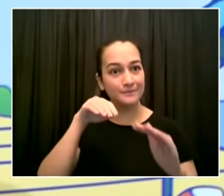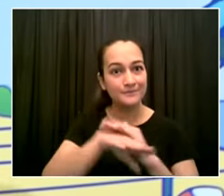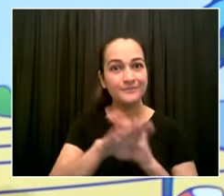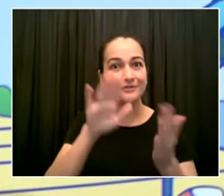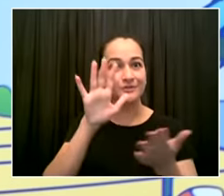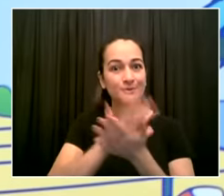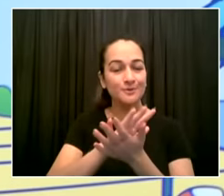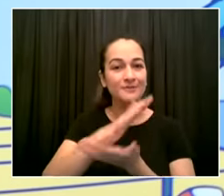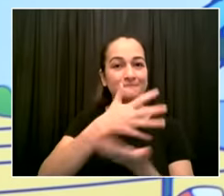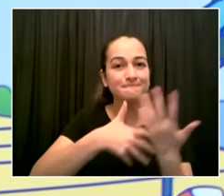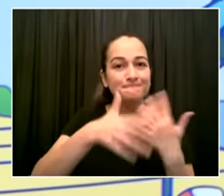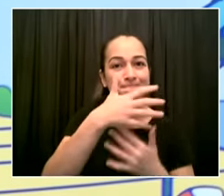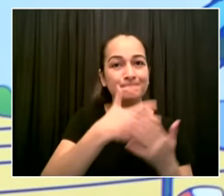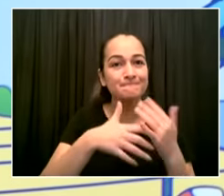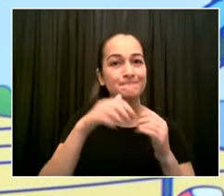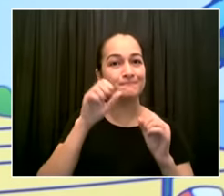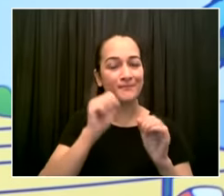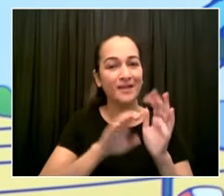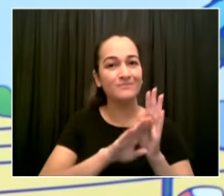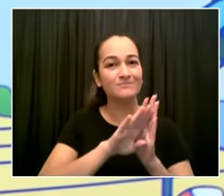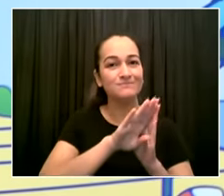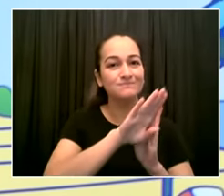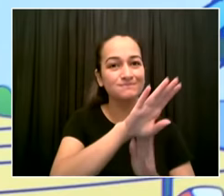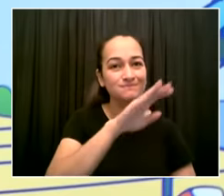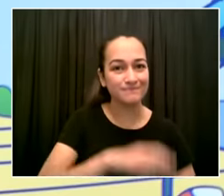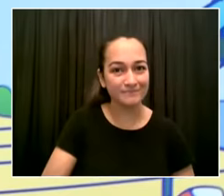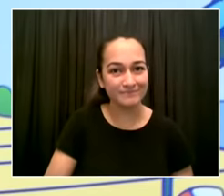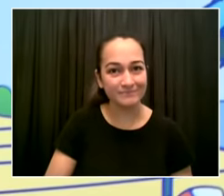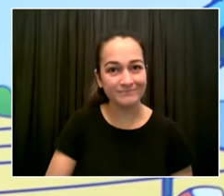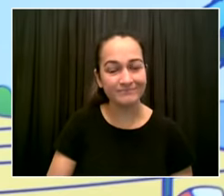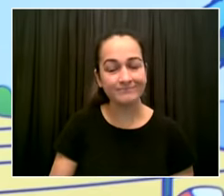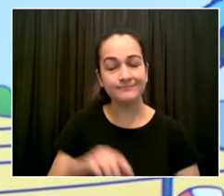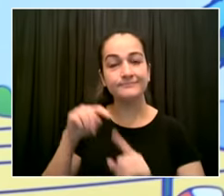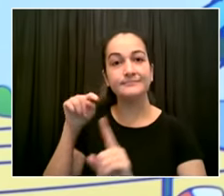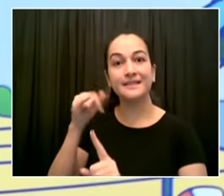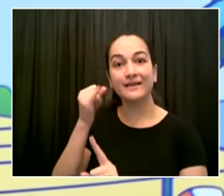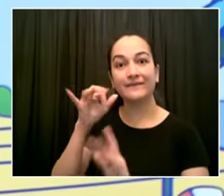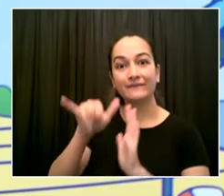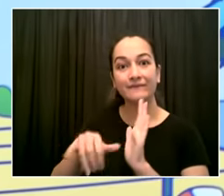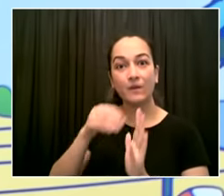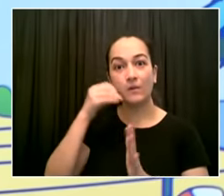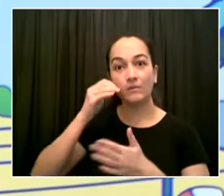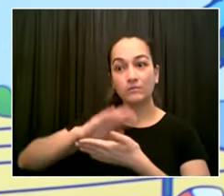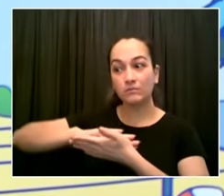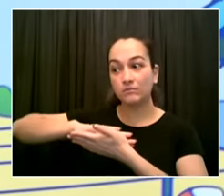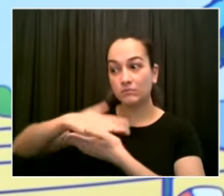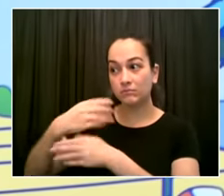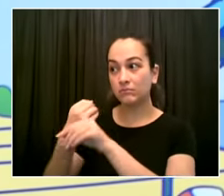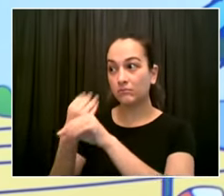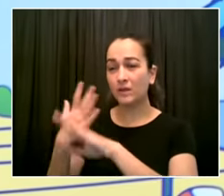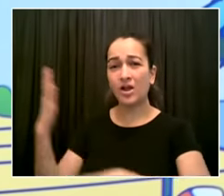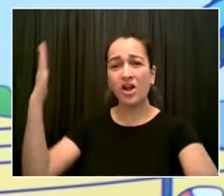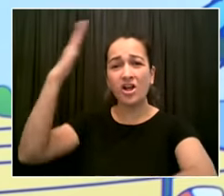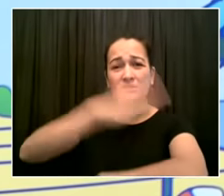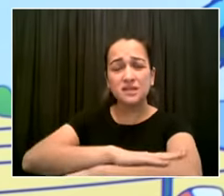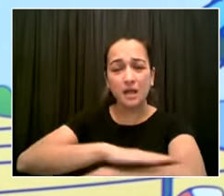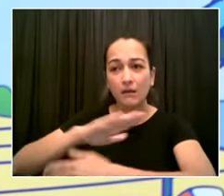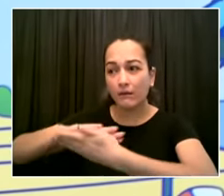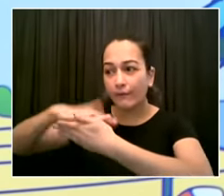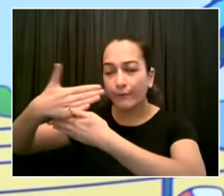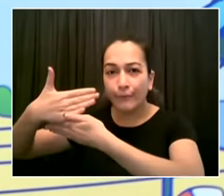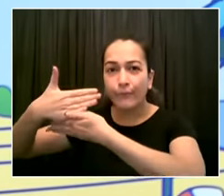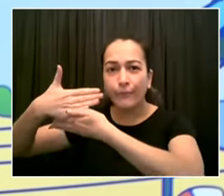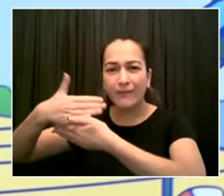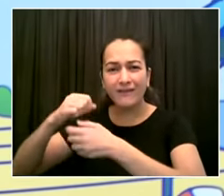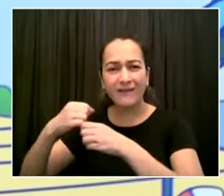and we also have to resolve altogether we're going to fight and defeat covet as opposed to continually falling back and